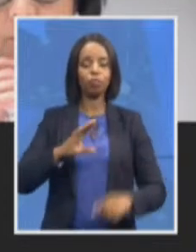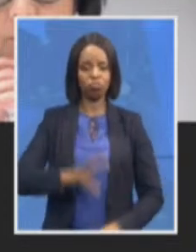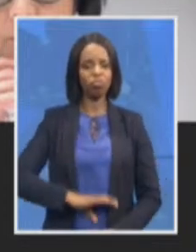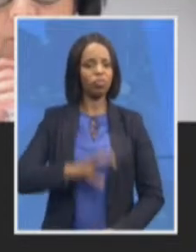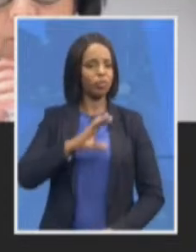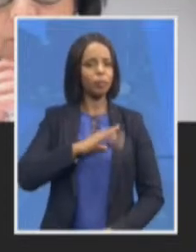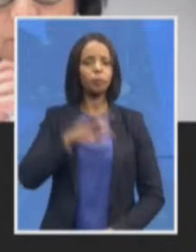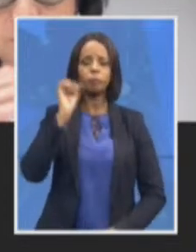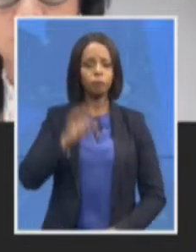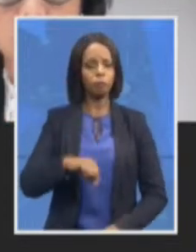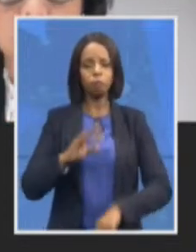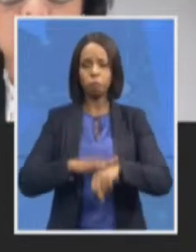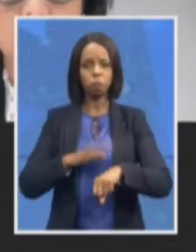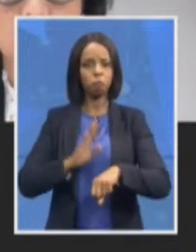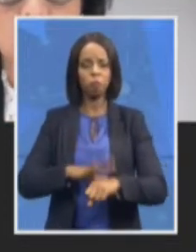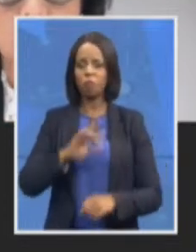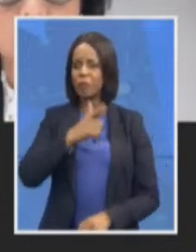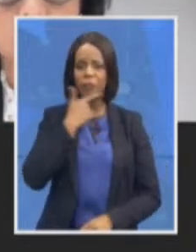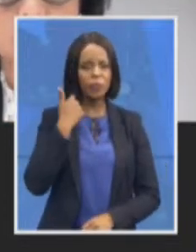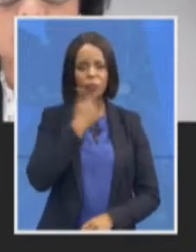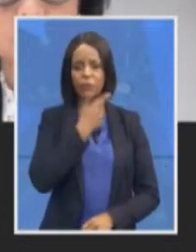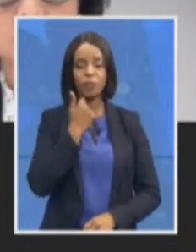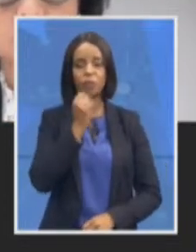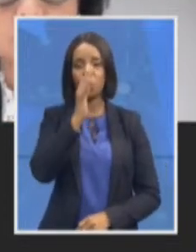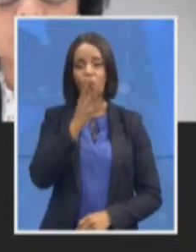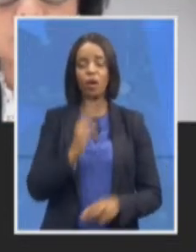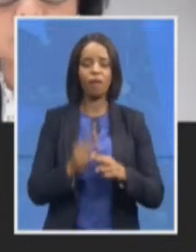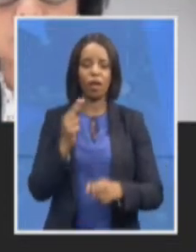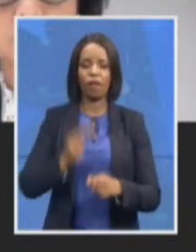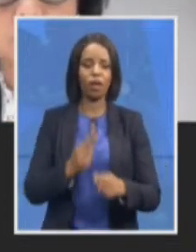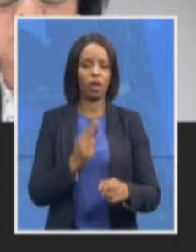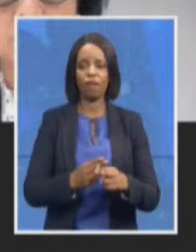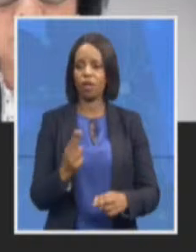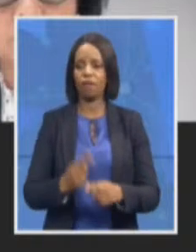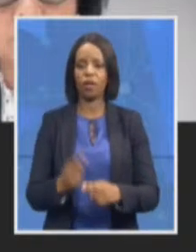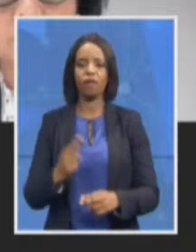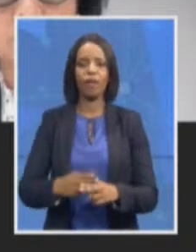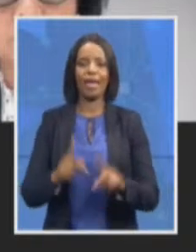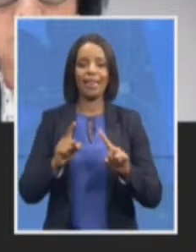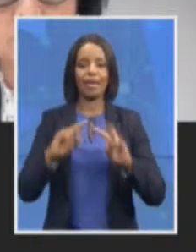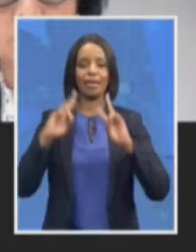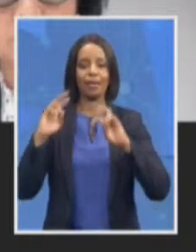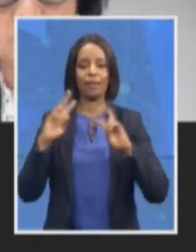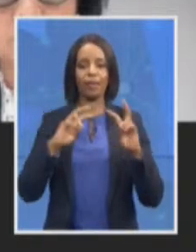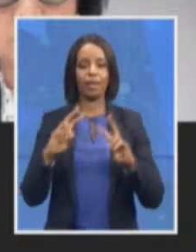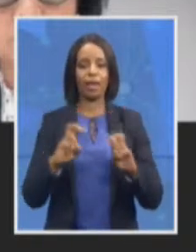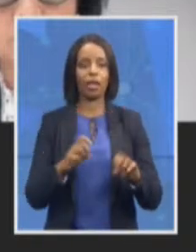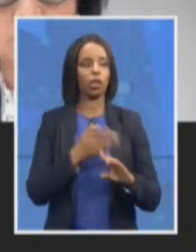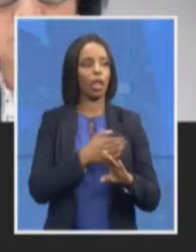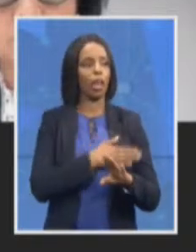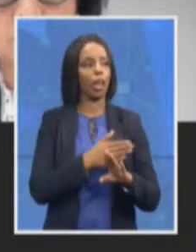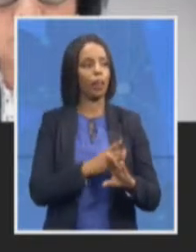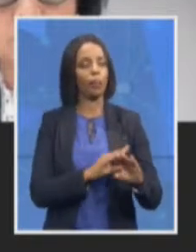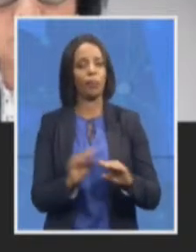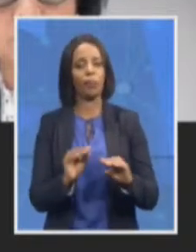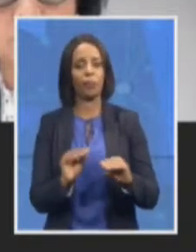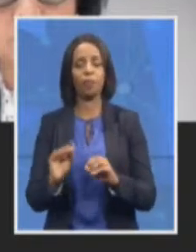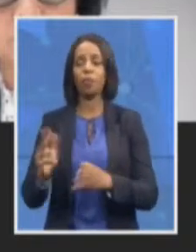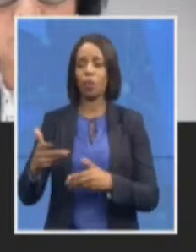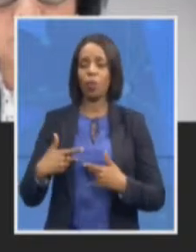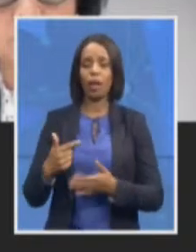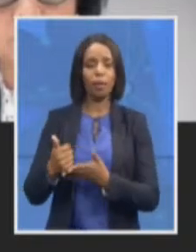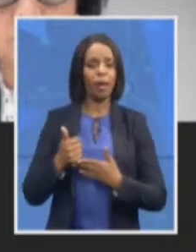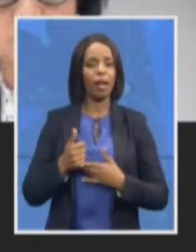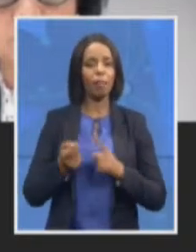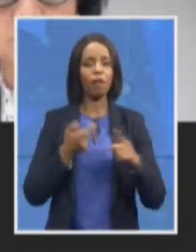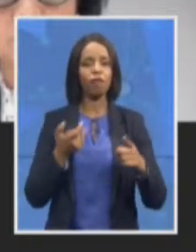finalize all the outstanding investigations we welcome the help from the lawyers from the families and we will give reports to